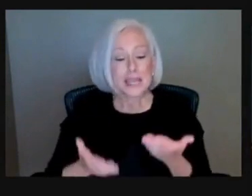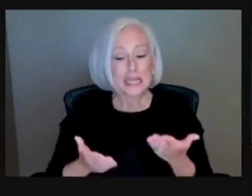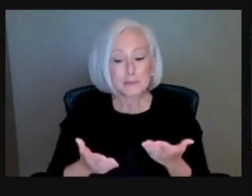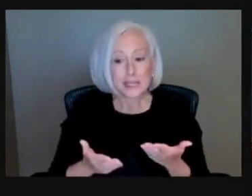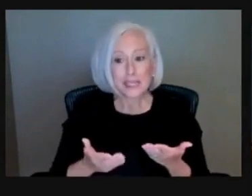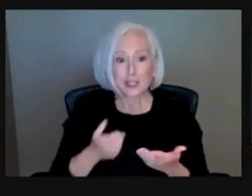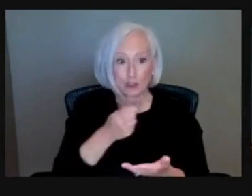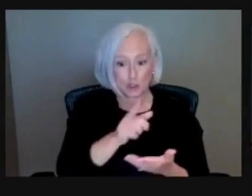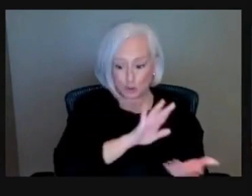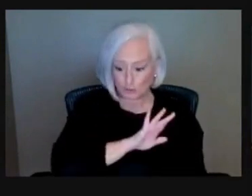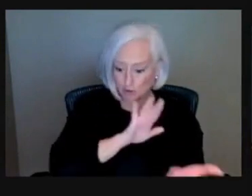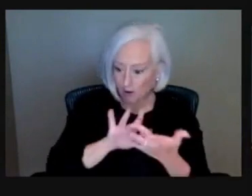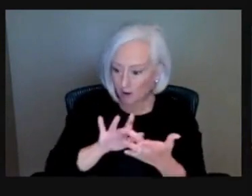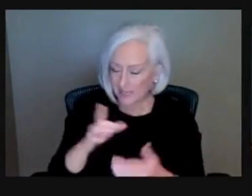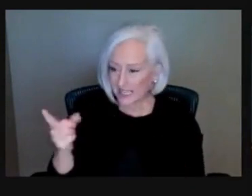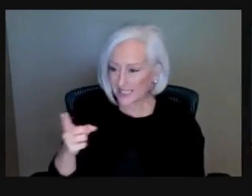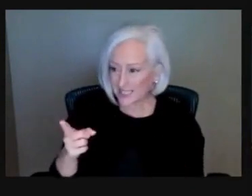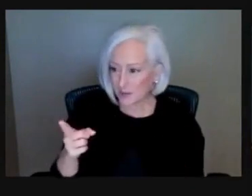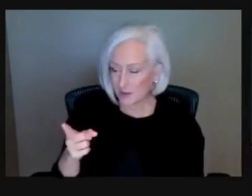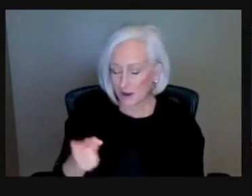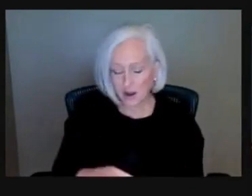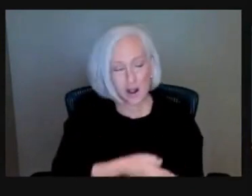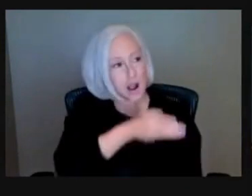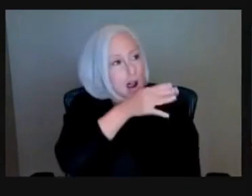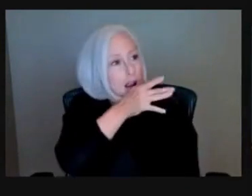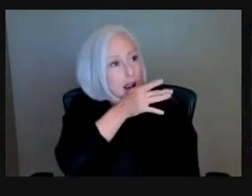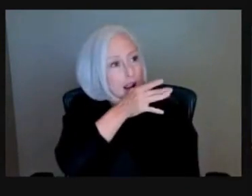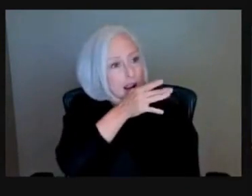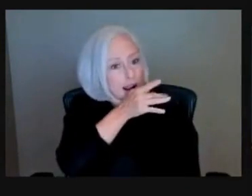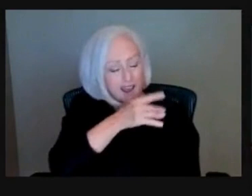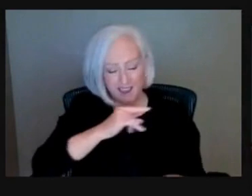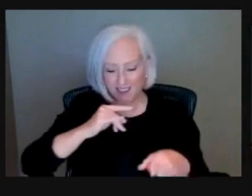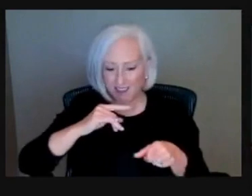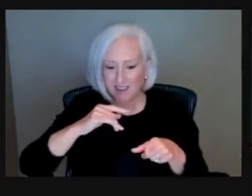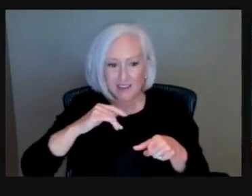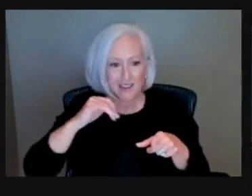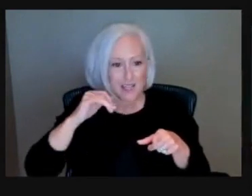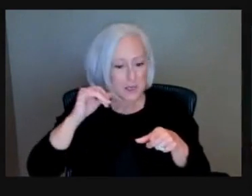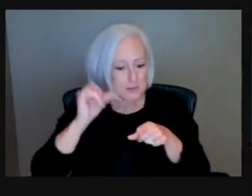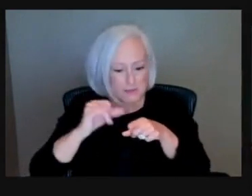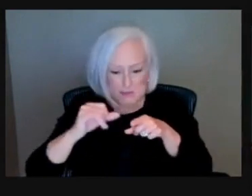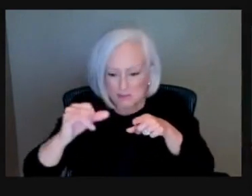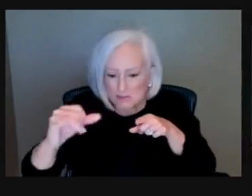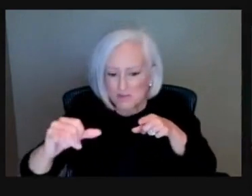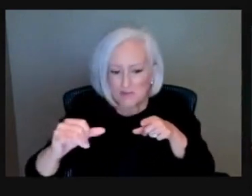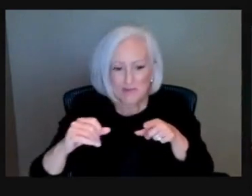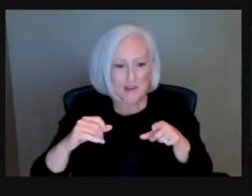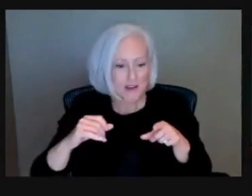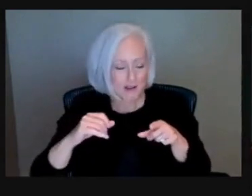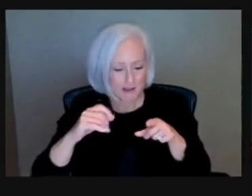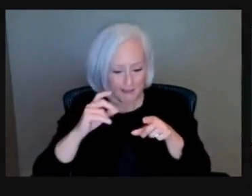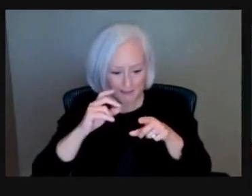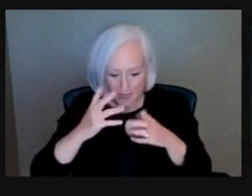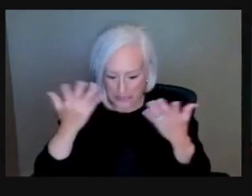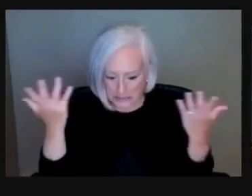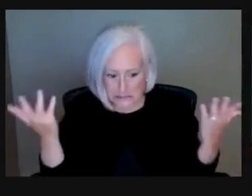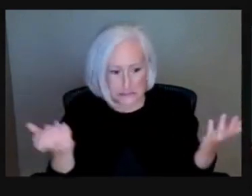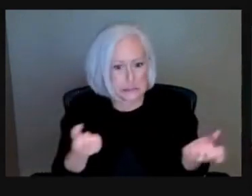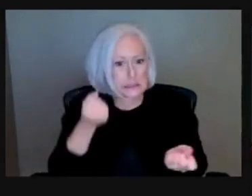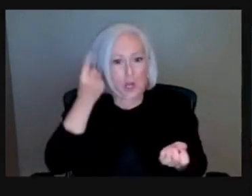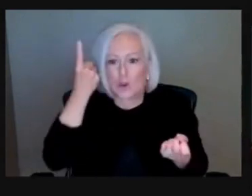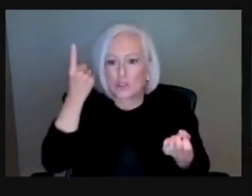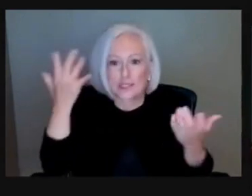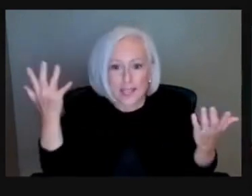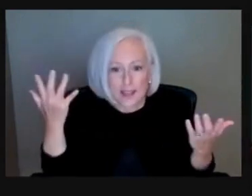different terms that we don't know. So with our foreclosure prevention counseling, what we're here to do is actually figure